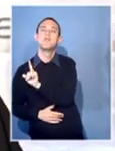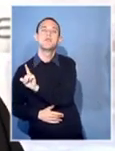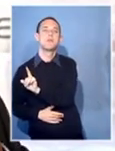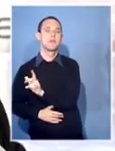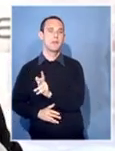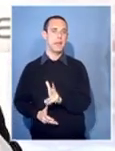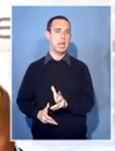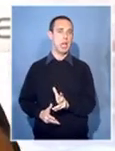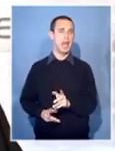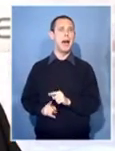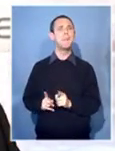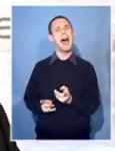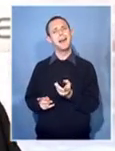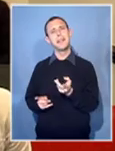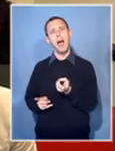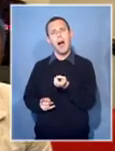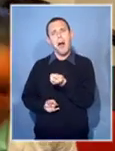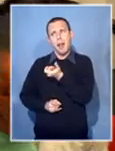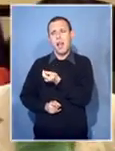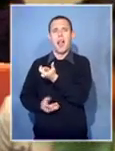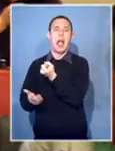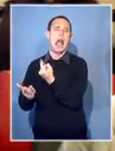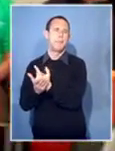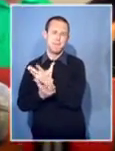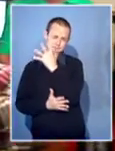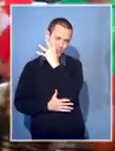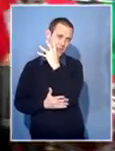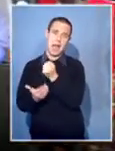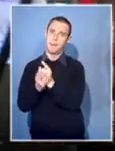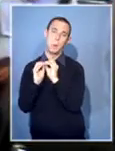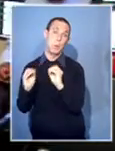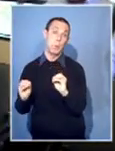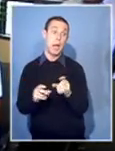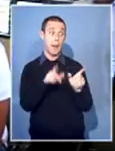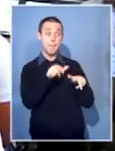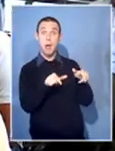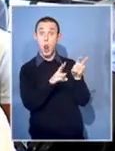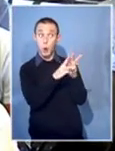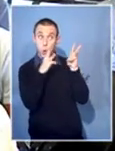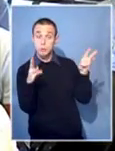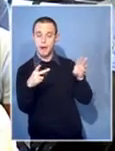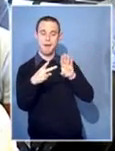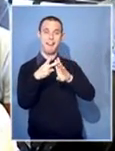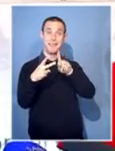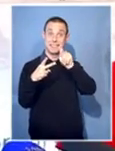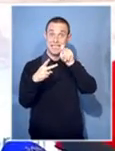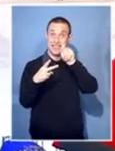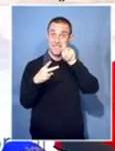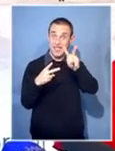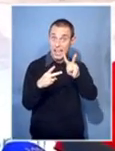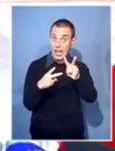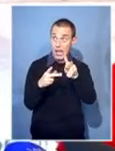success of the NPA. Journalists were skeptical. Will he, for example,